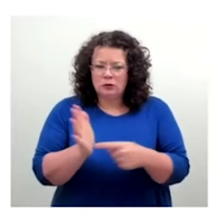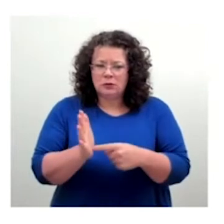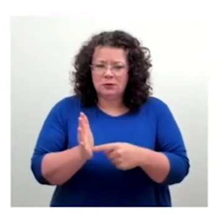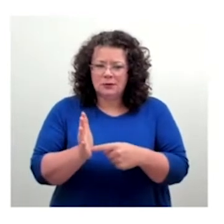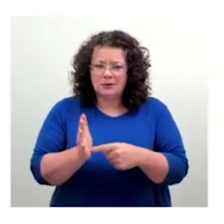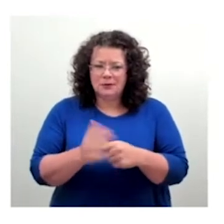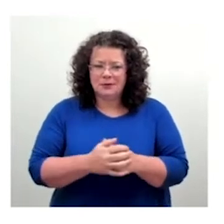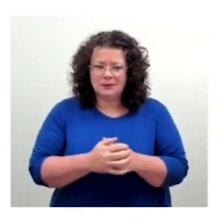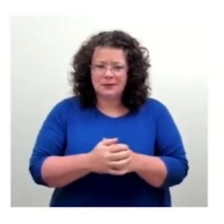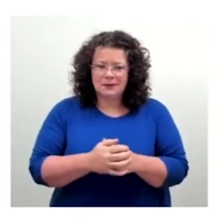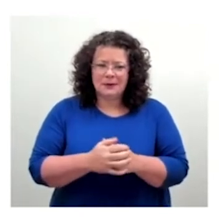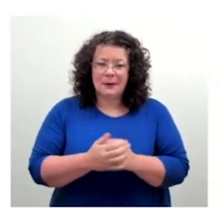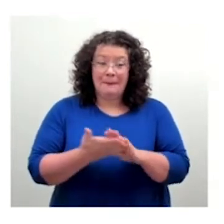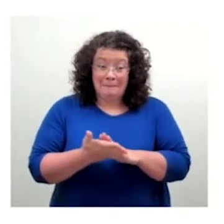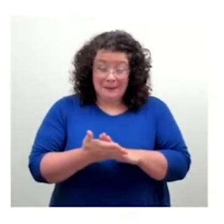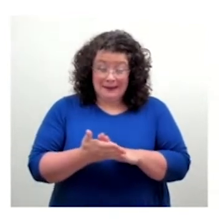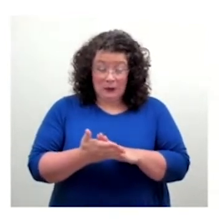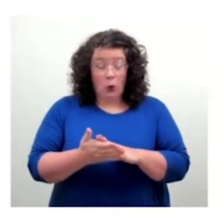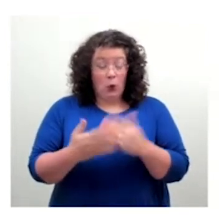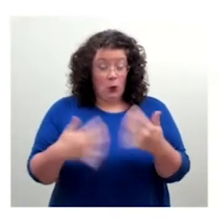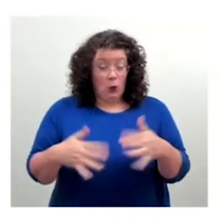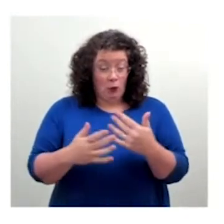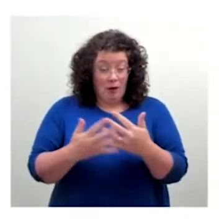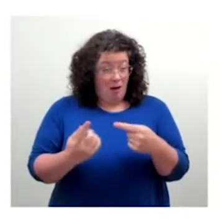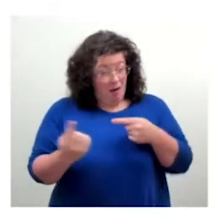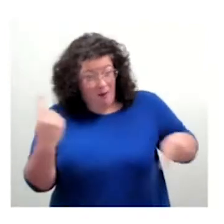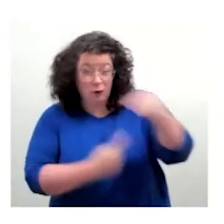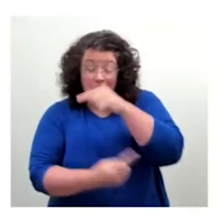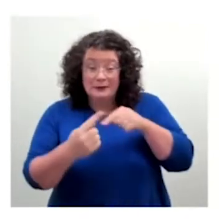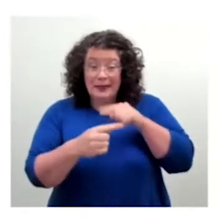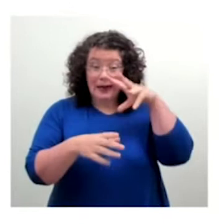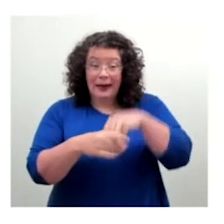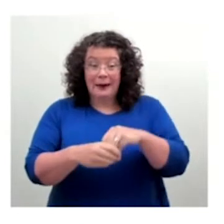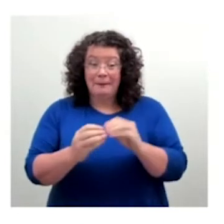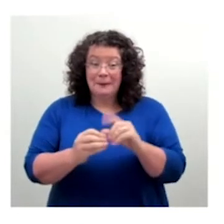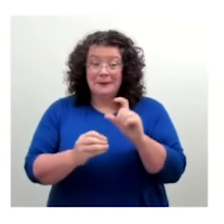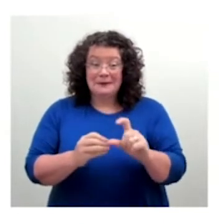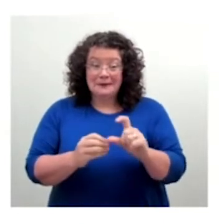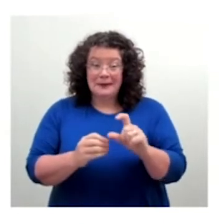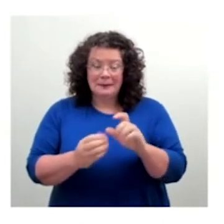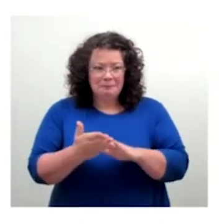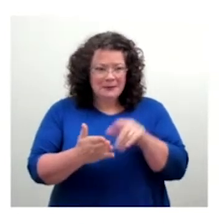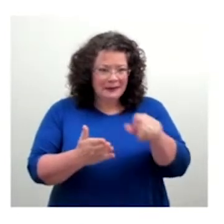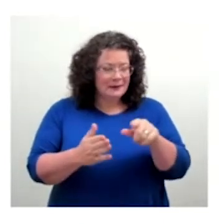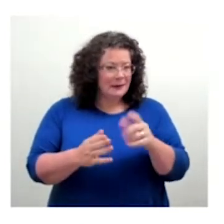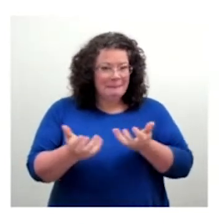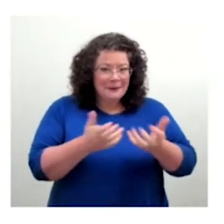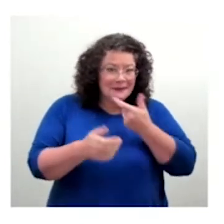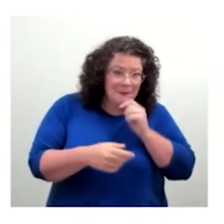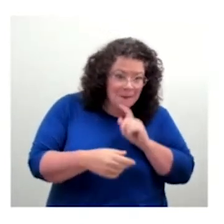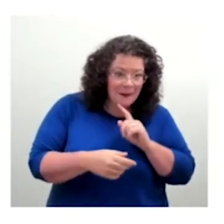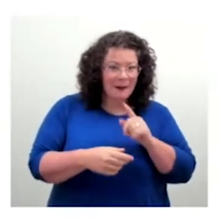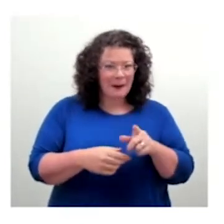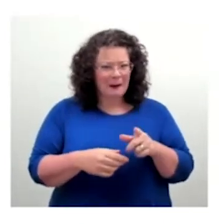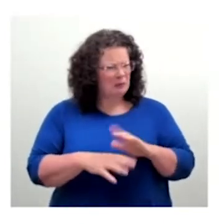or even design on a regular basis, and get them to understand the benefits of a good readable typeface, or even understanding what typography is.